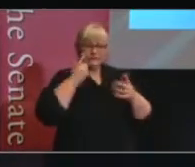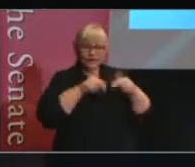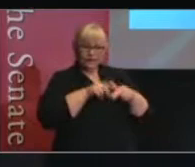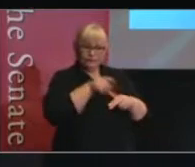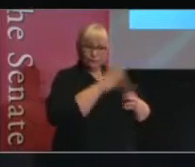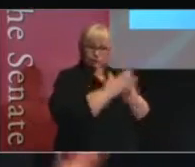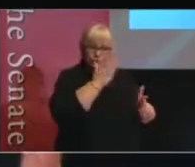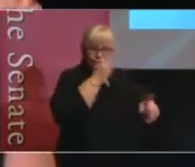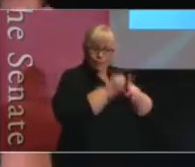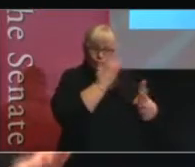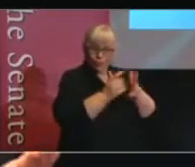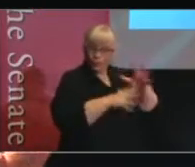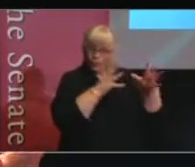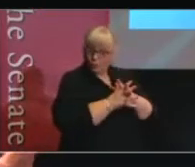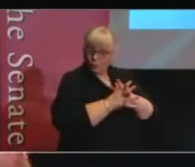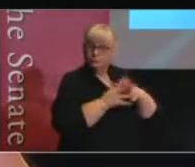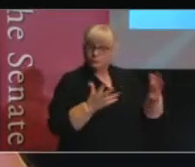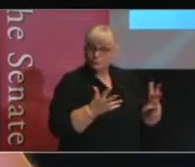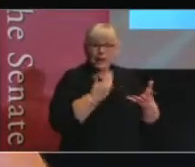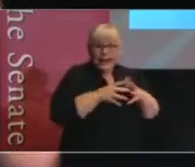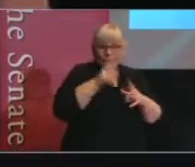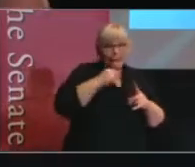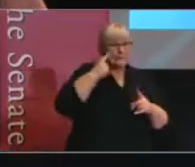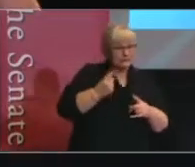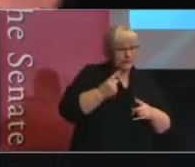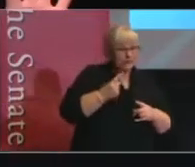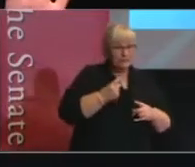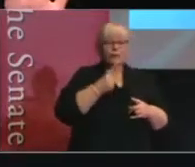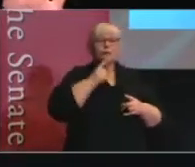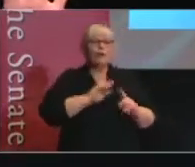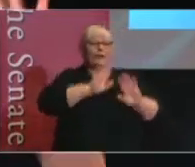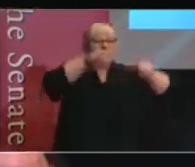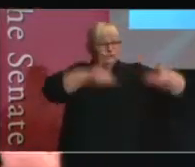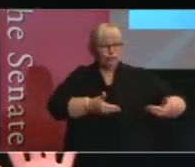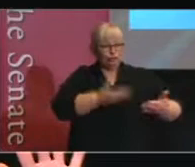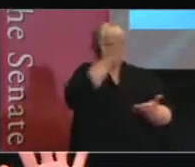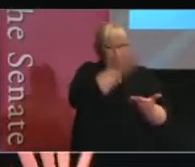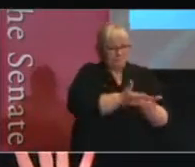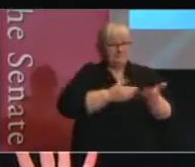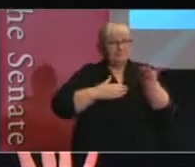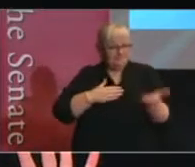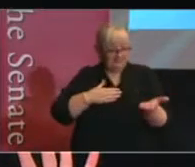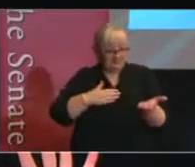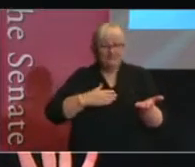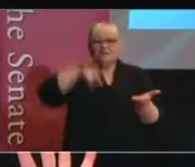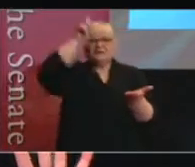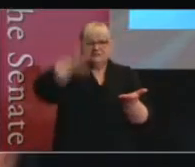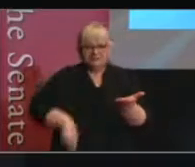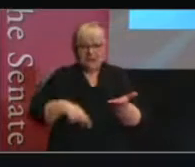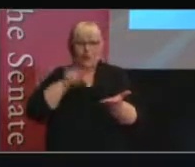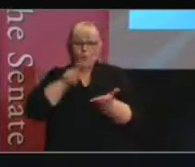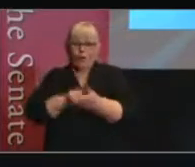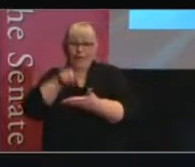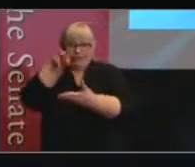on the law itself. The way we do that is to say, it was introduced looking like this. It was enacted looking like this.